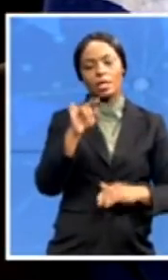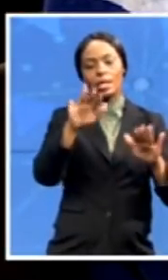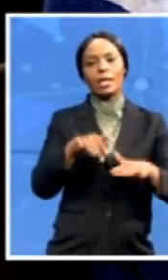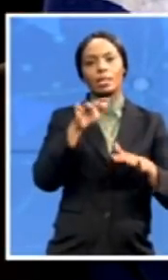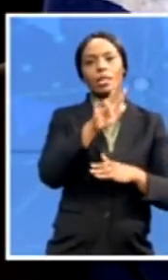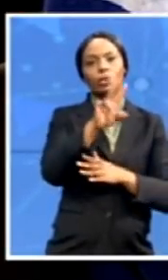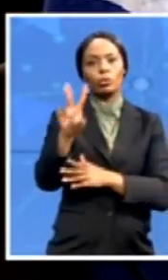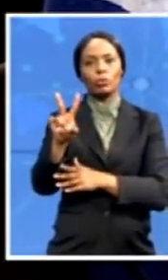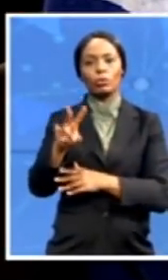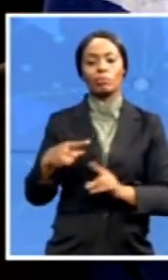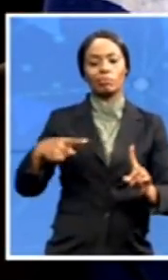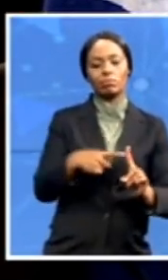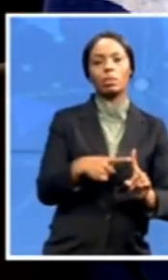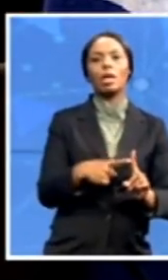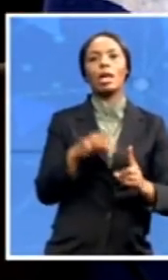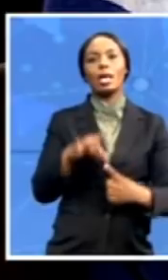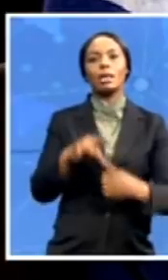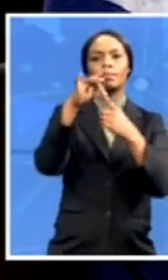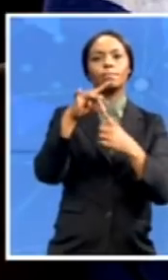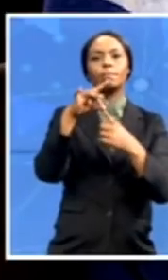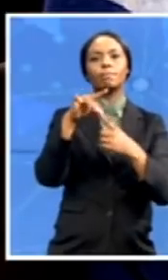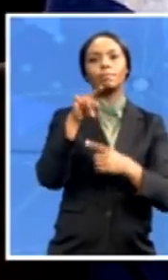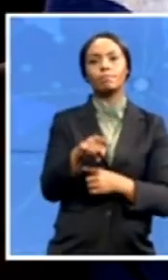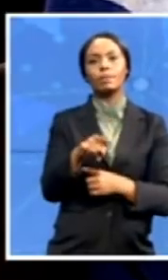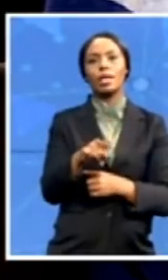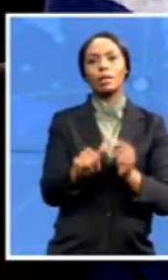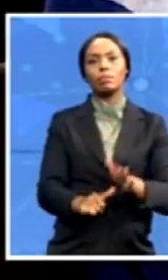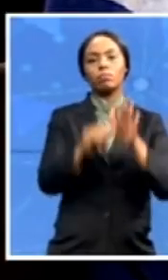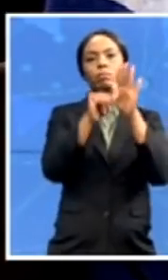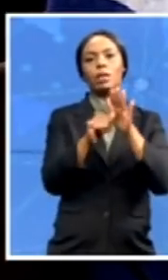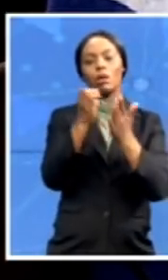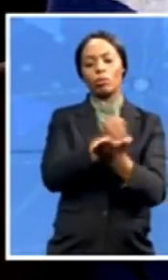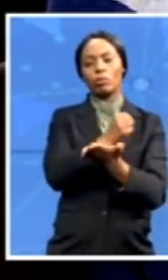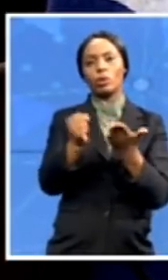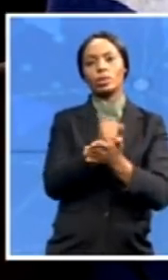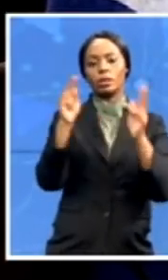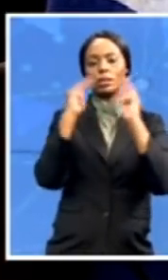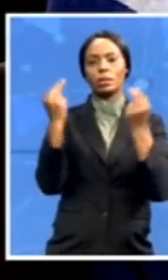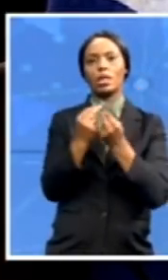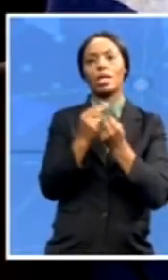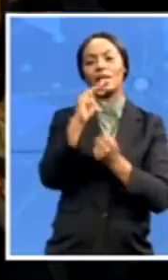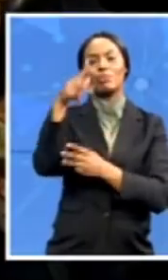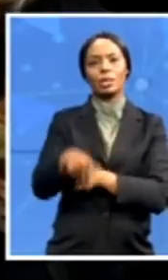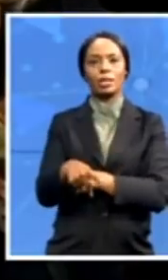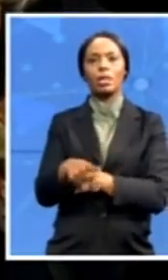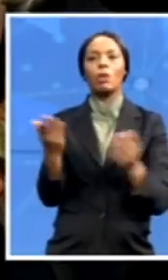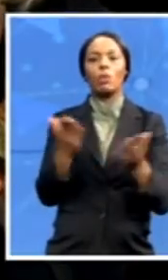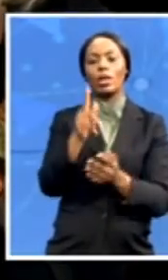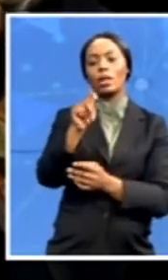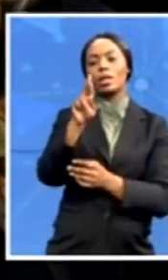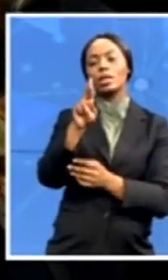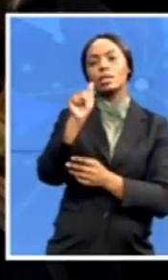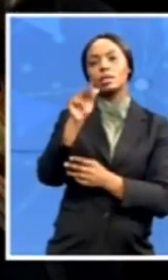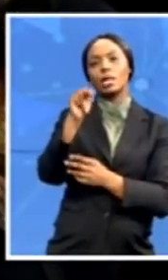to the key post of leader of the National Party in the Transvaal. On 2 February 1989,